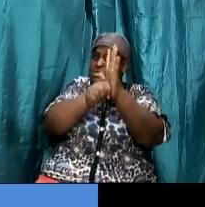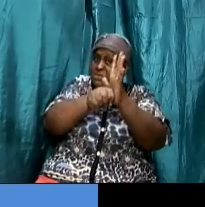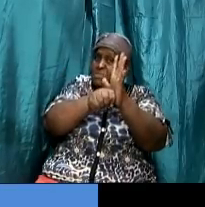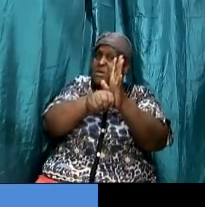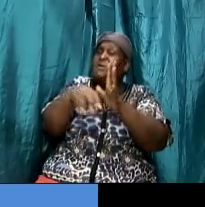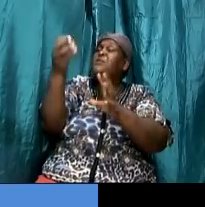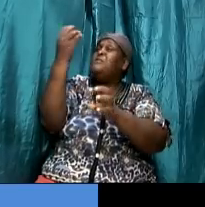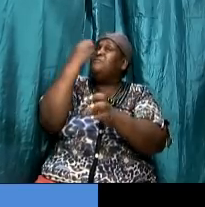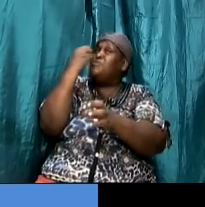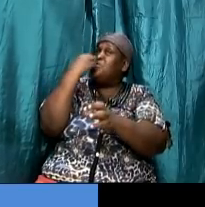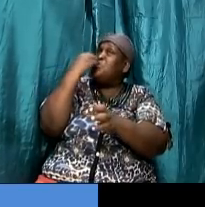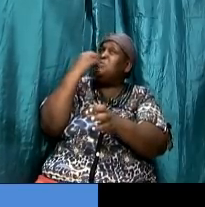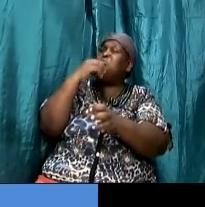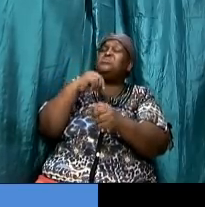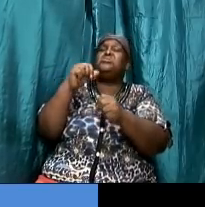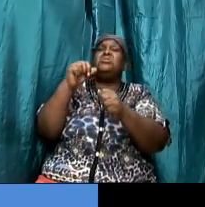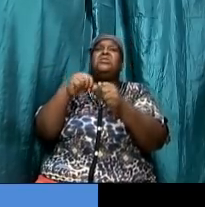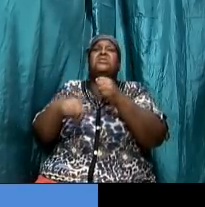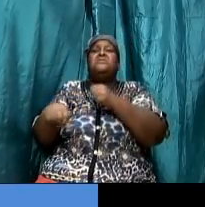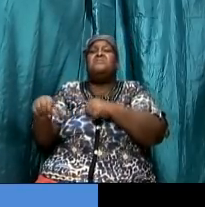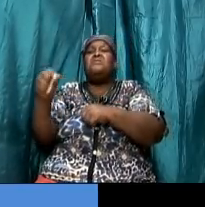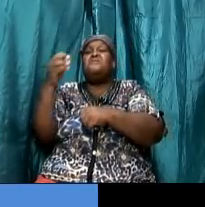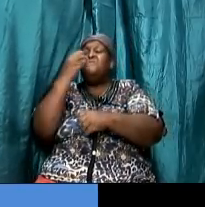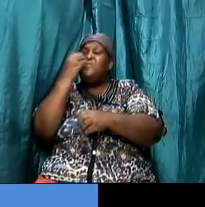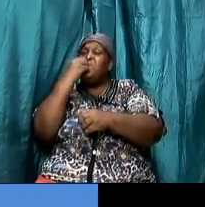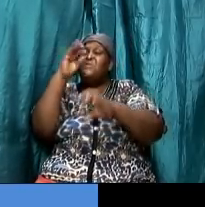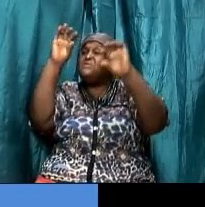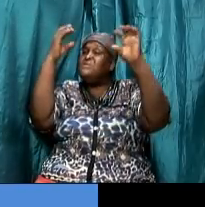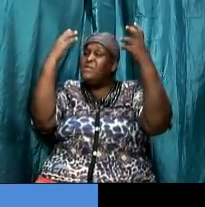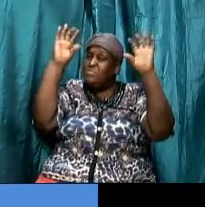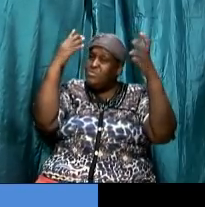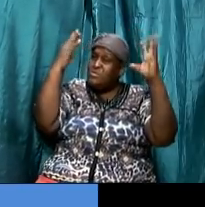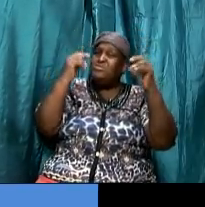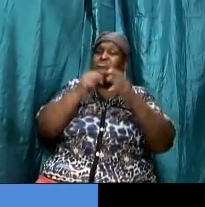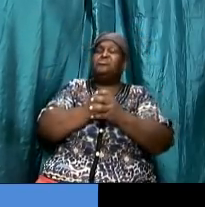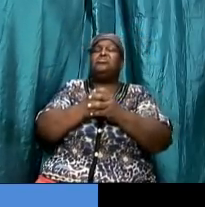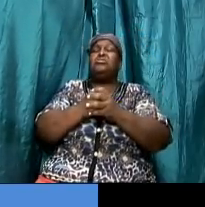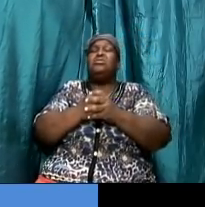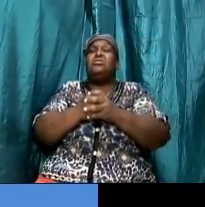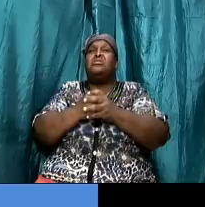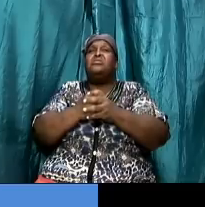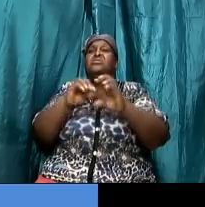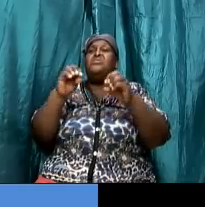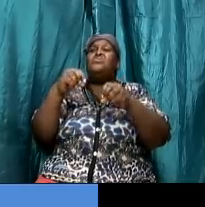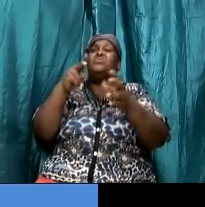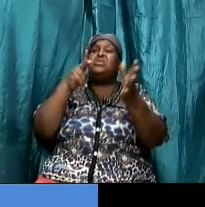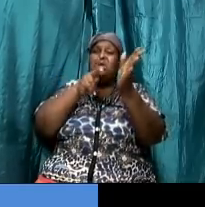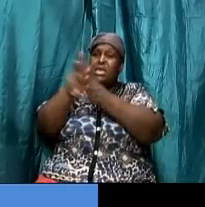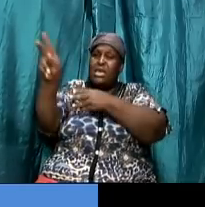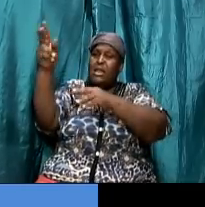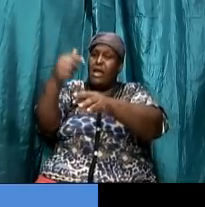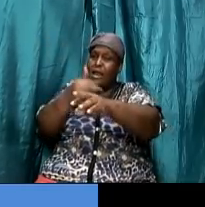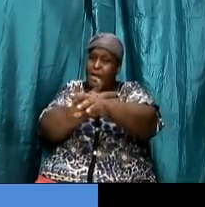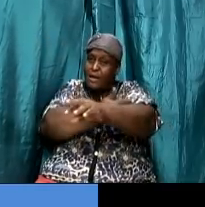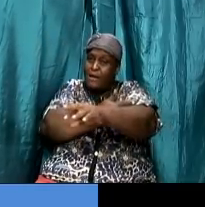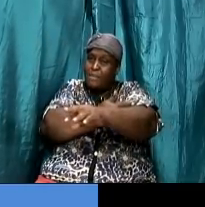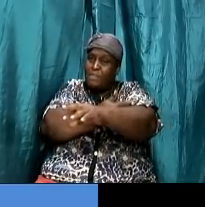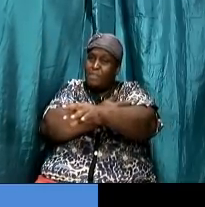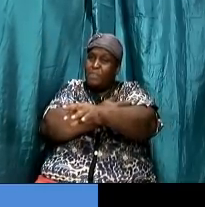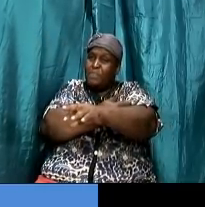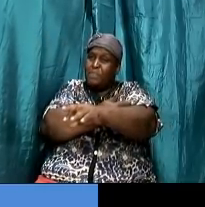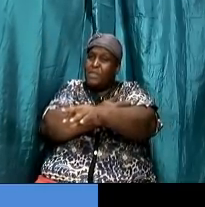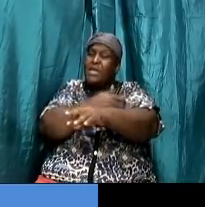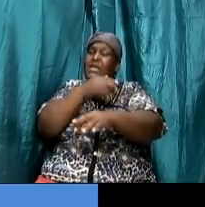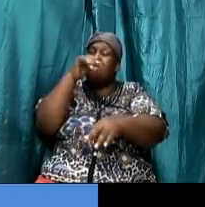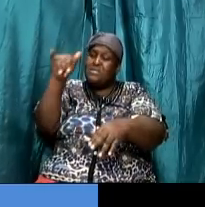passover they would have offered a lamb and that lamb would be killed that